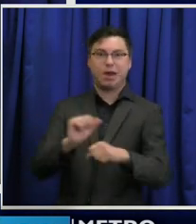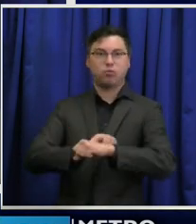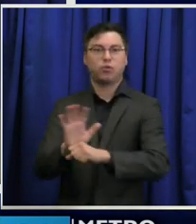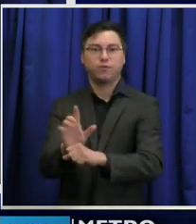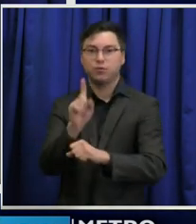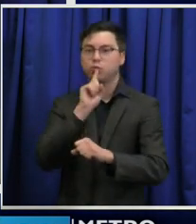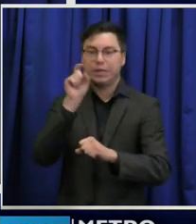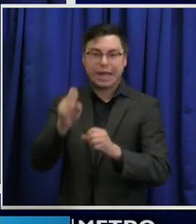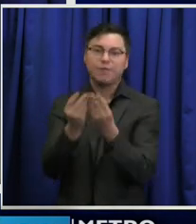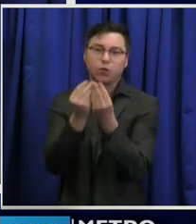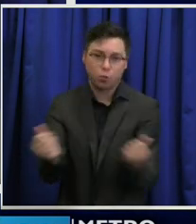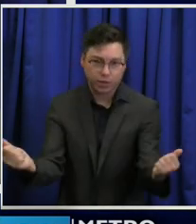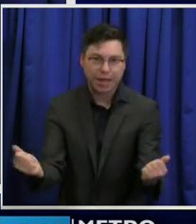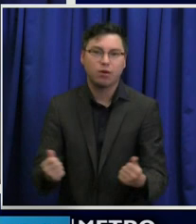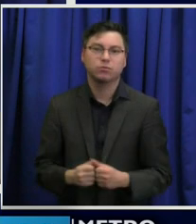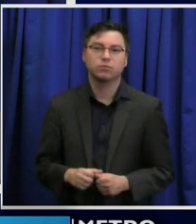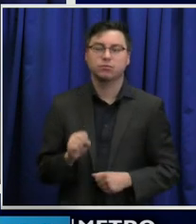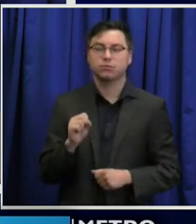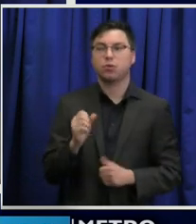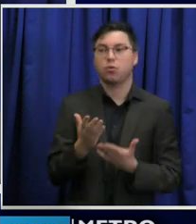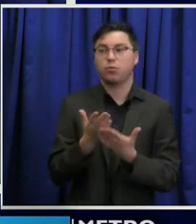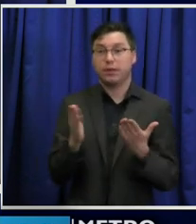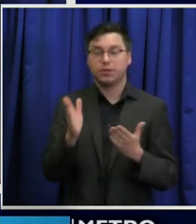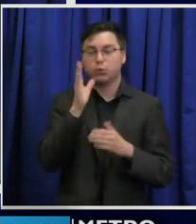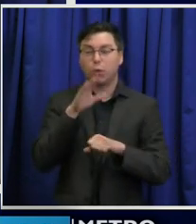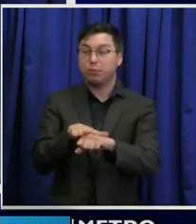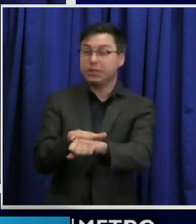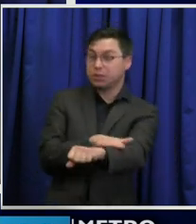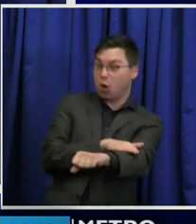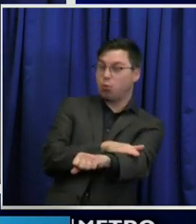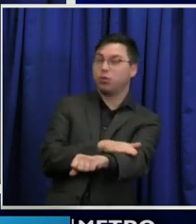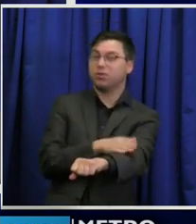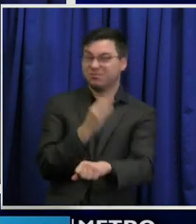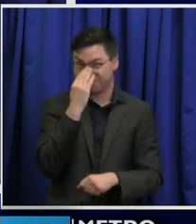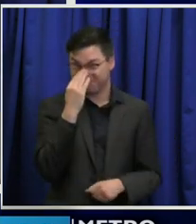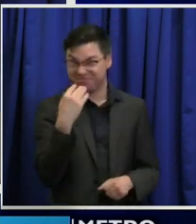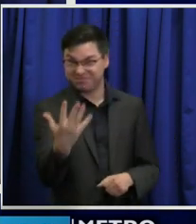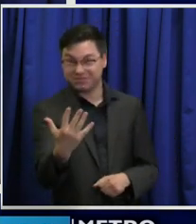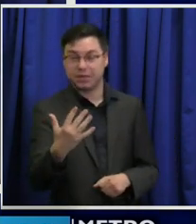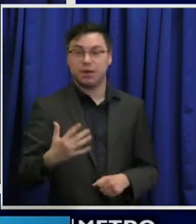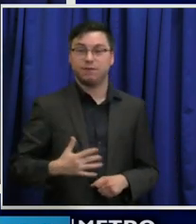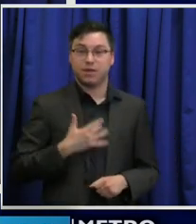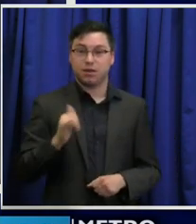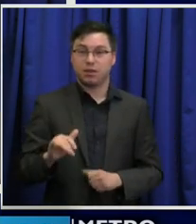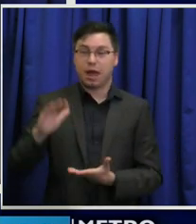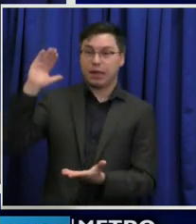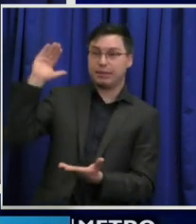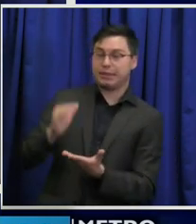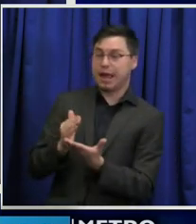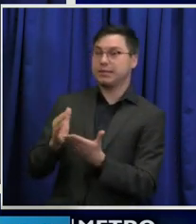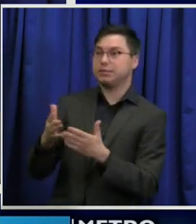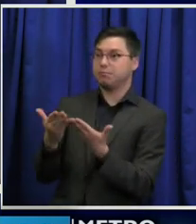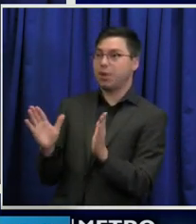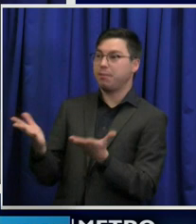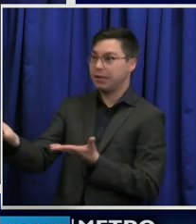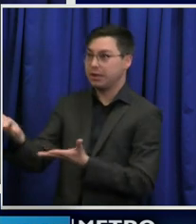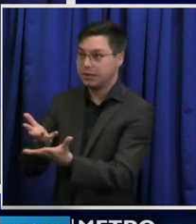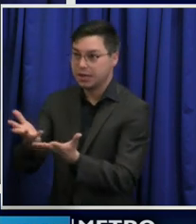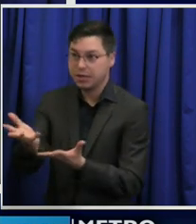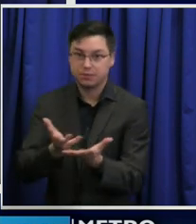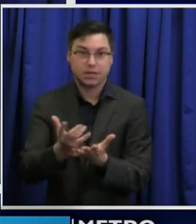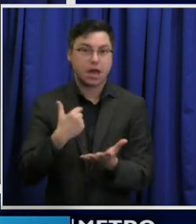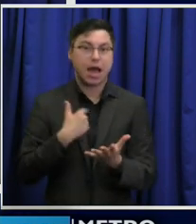work out. So things are going to go slower and feel like less public engagement than we had hoped.